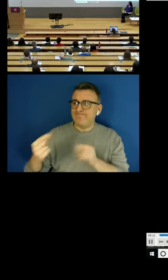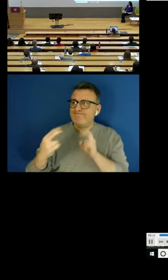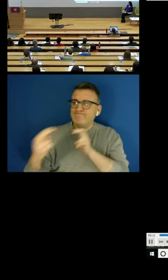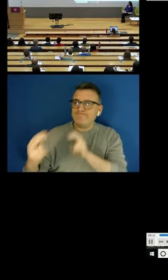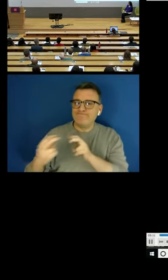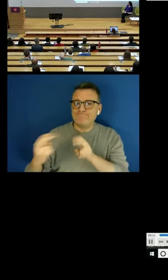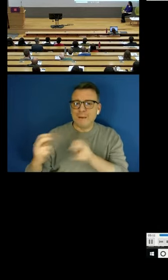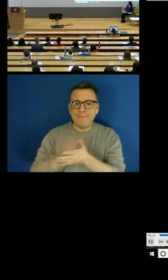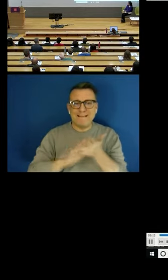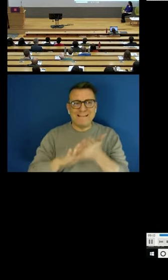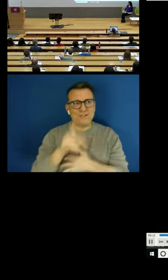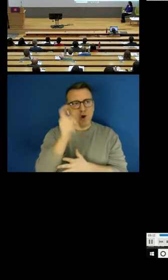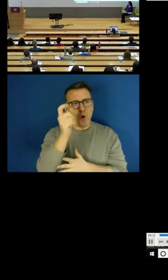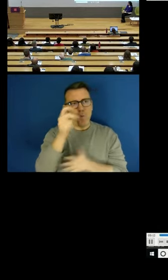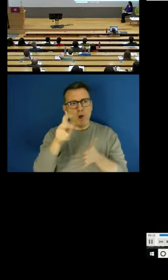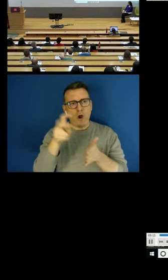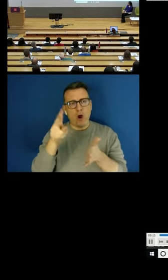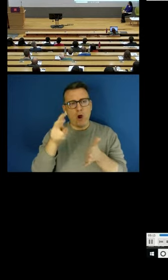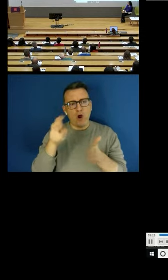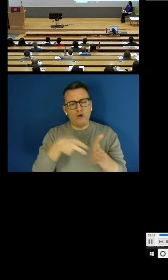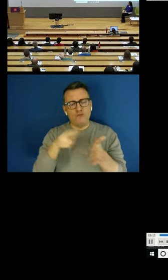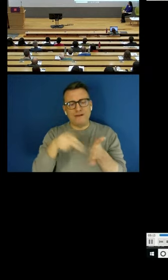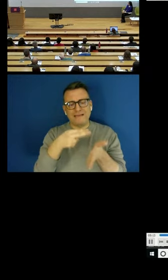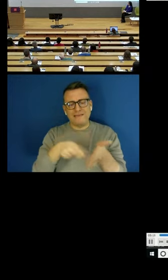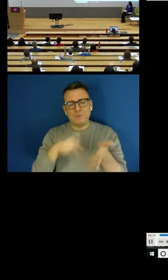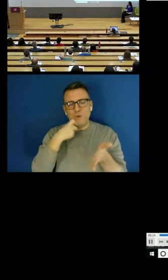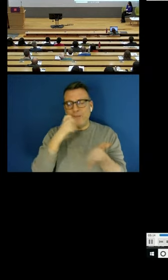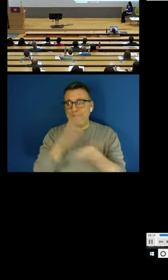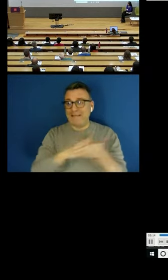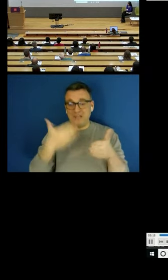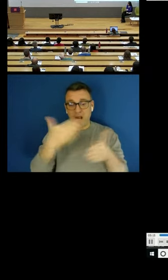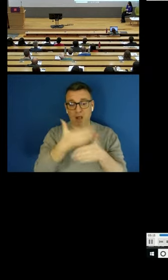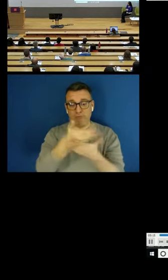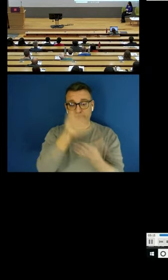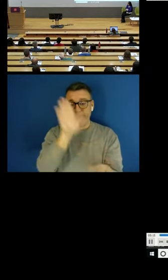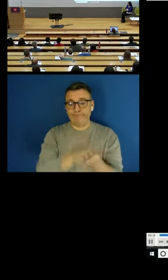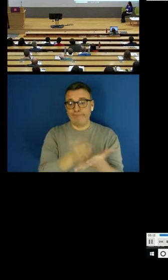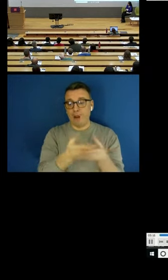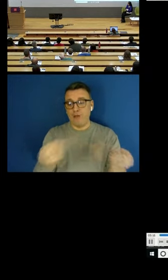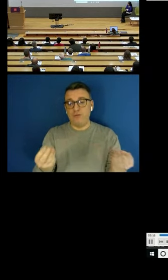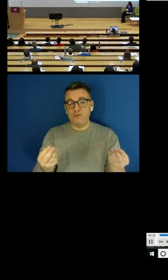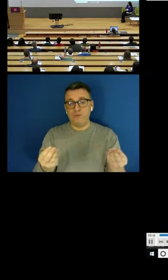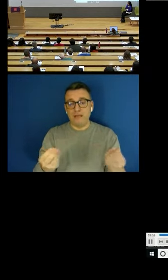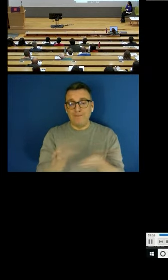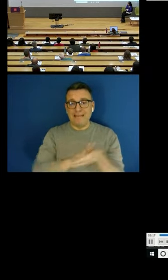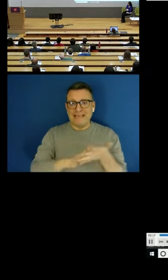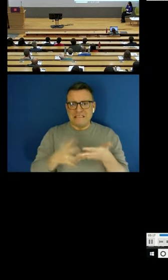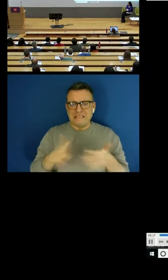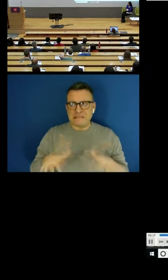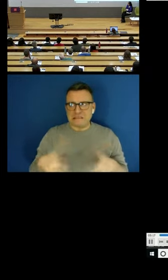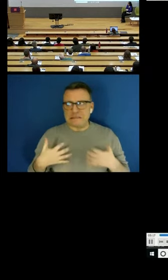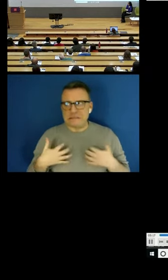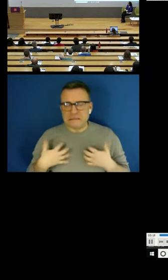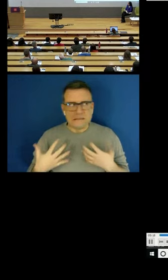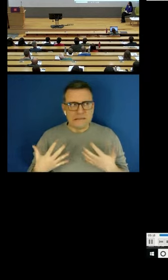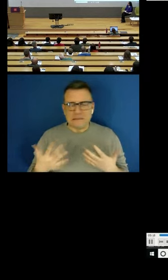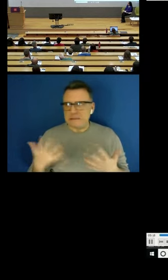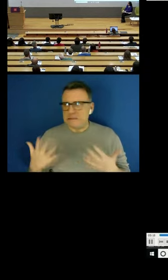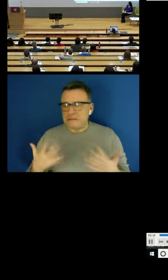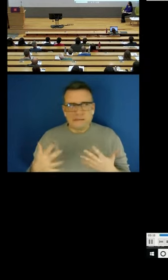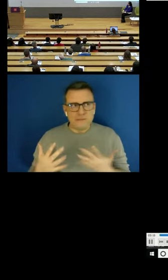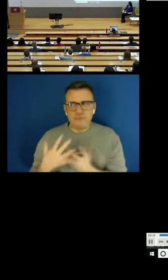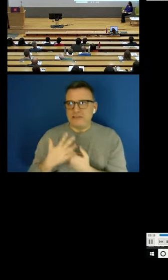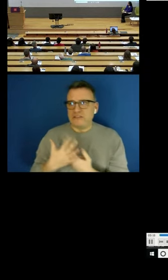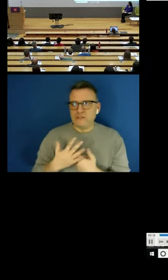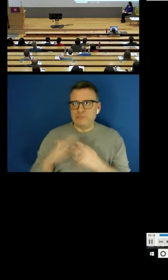meaning you lose your job at any time so you are constantly under pressure to to not make mistakes.